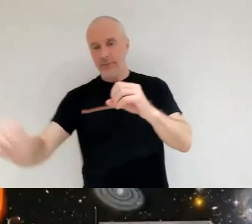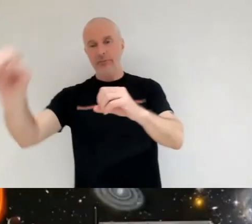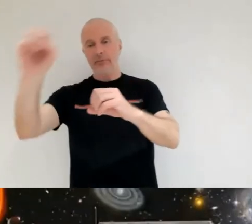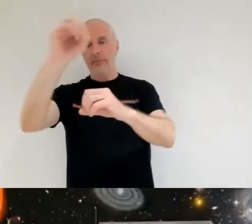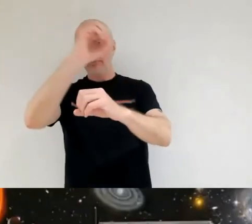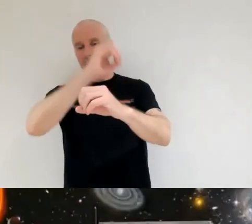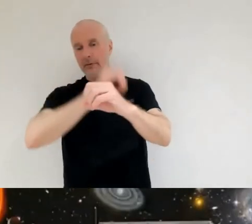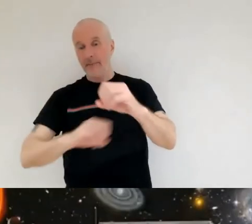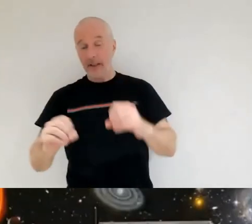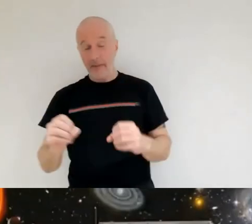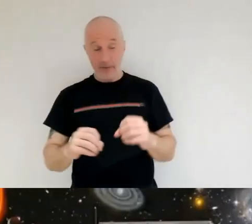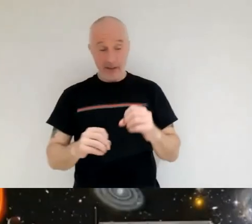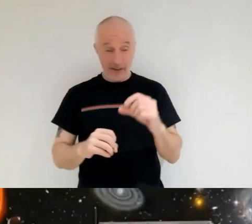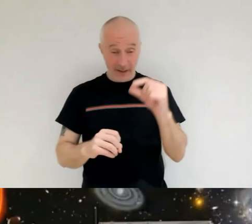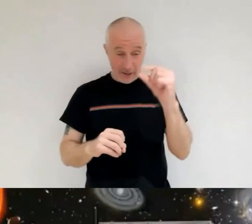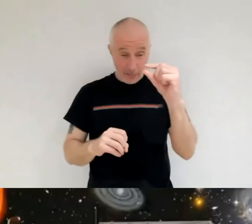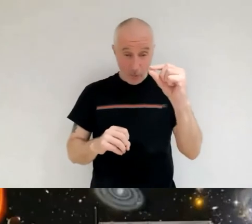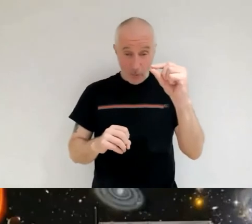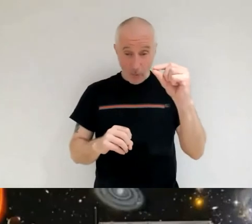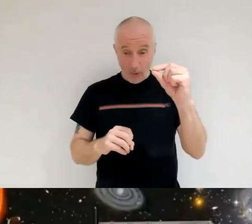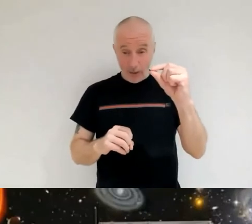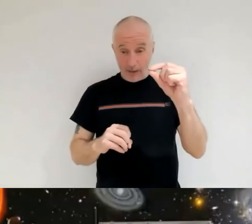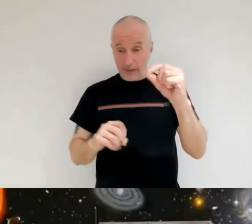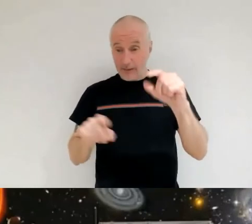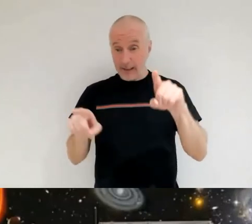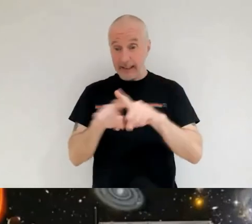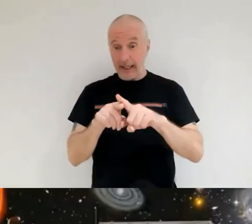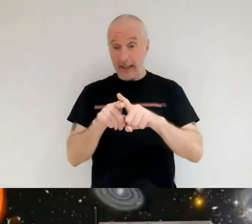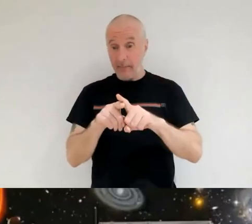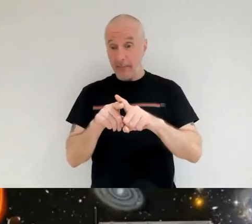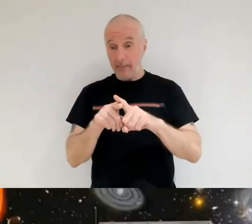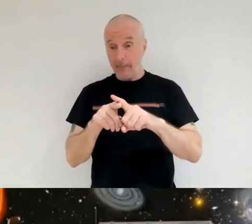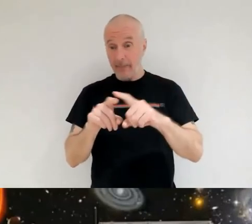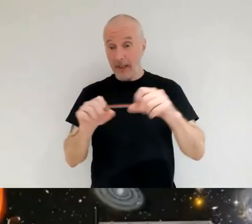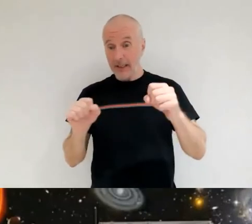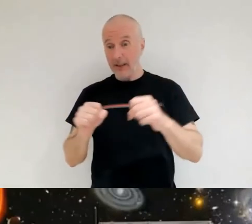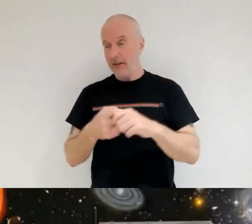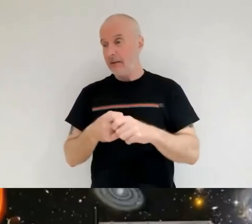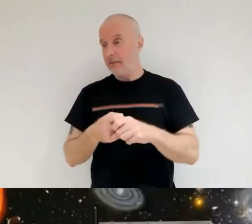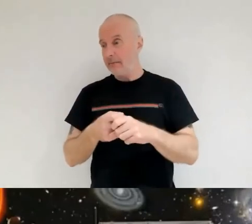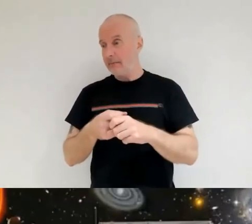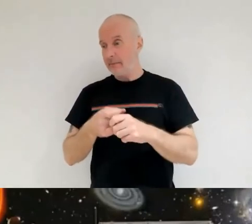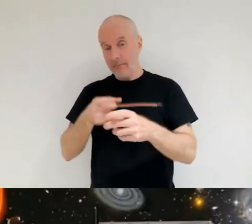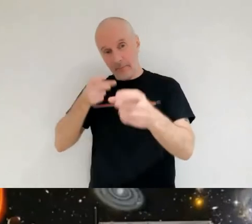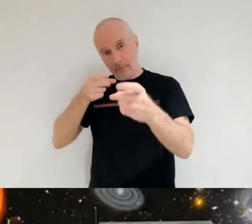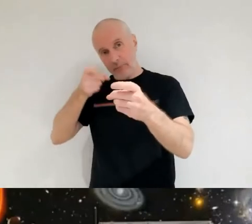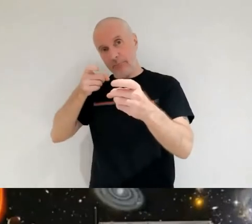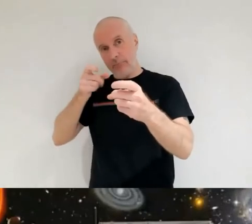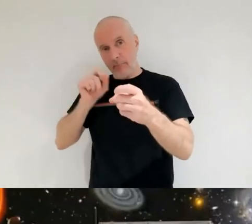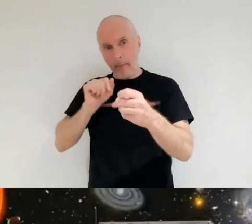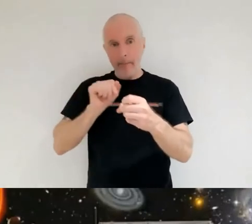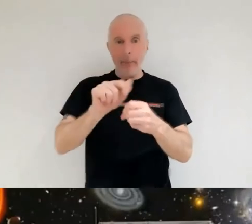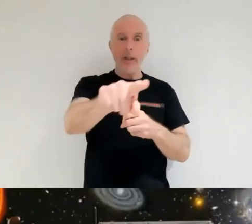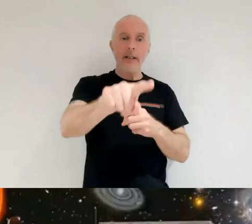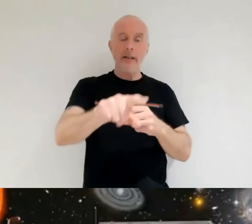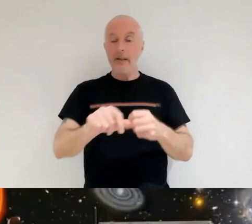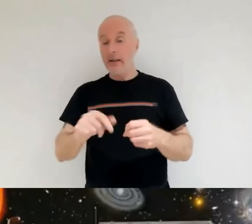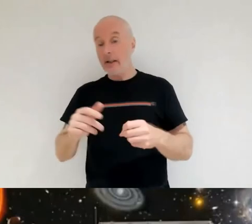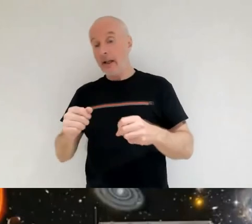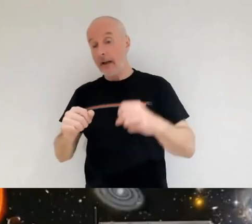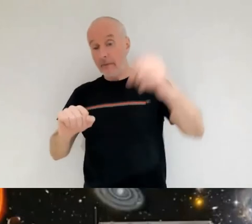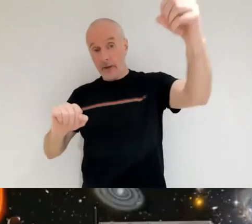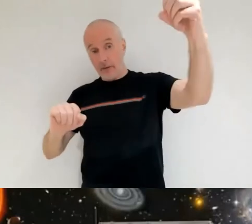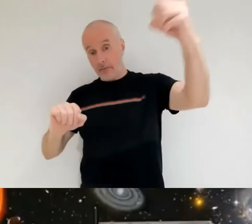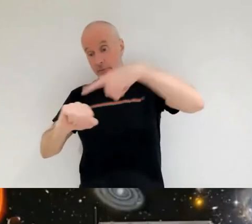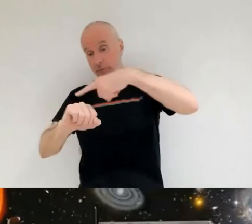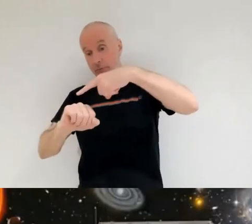small as a grain of sand has got the same kinetic energy as a shotgun bullet and so that means that if we had done